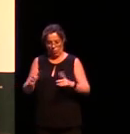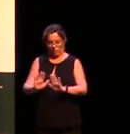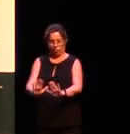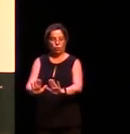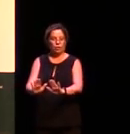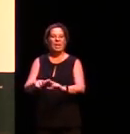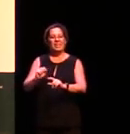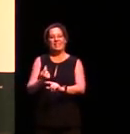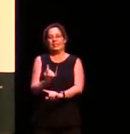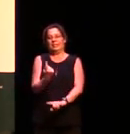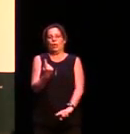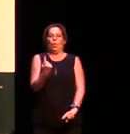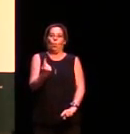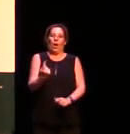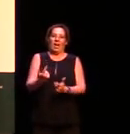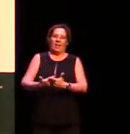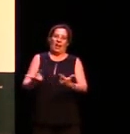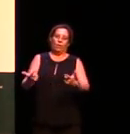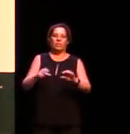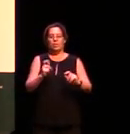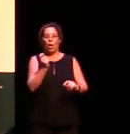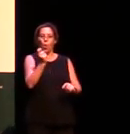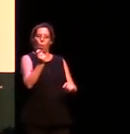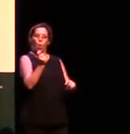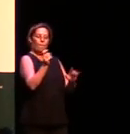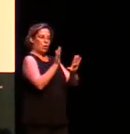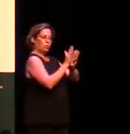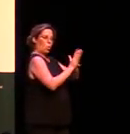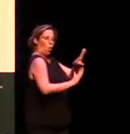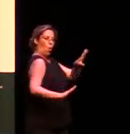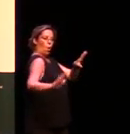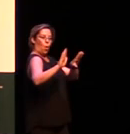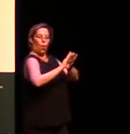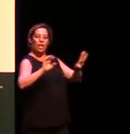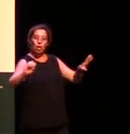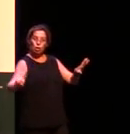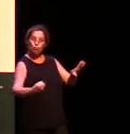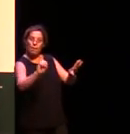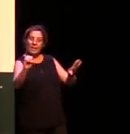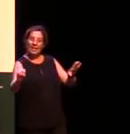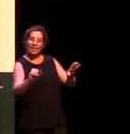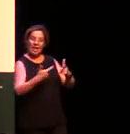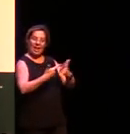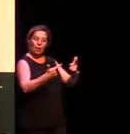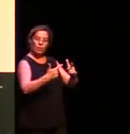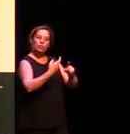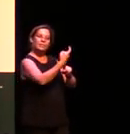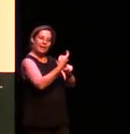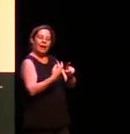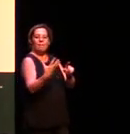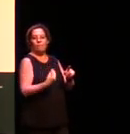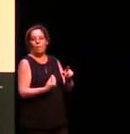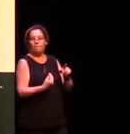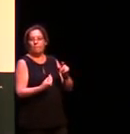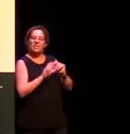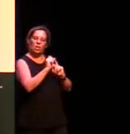single language that almost all of the European languages have derived from and also some languages from India as well